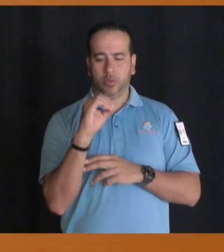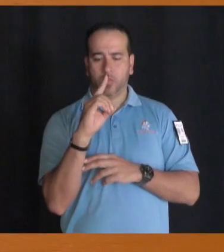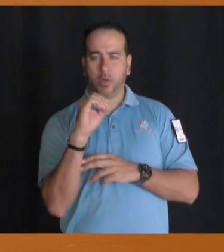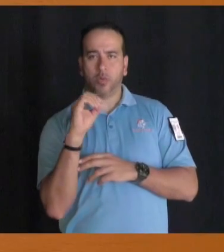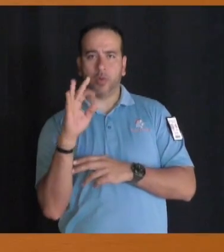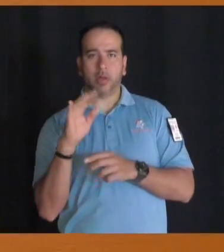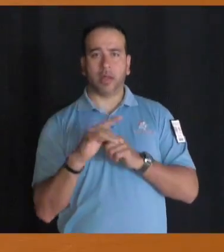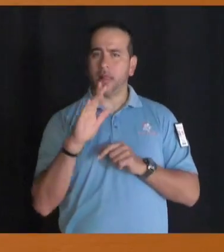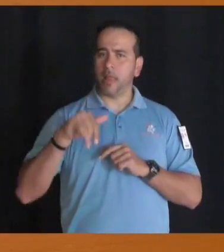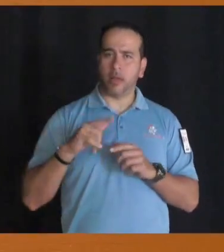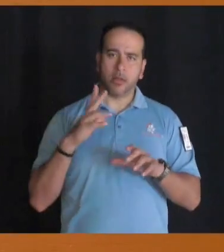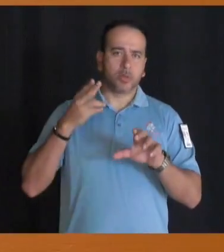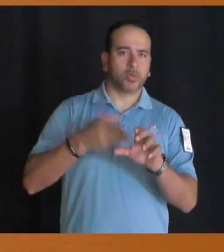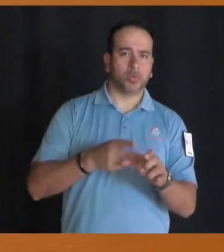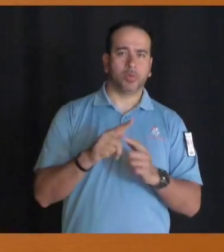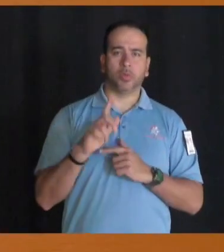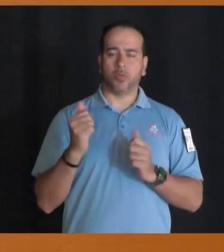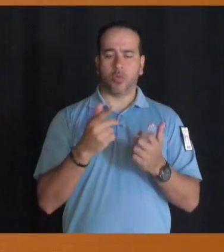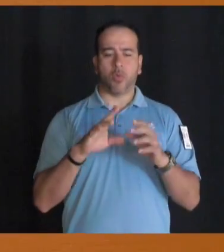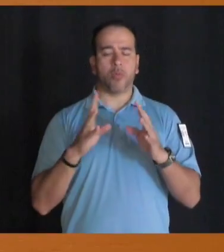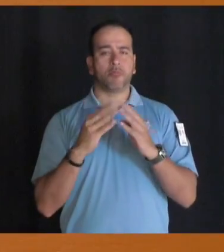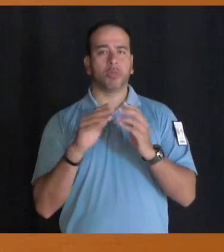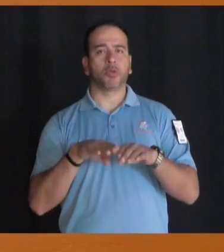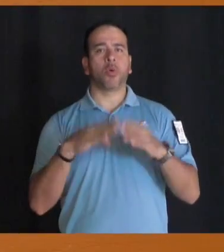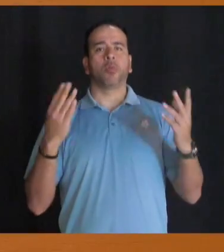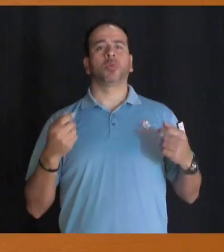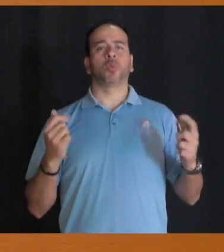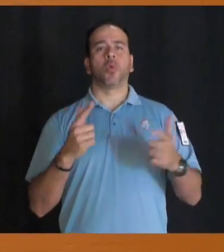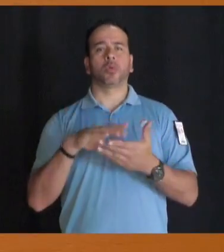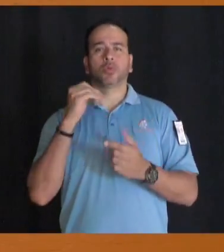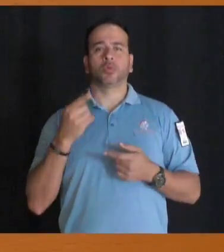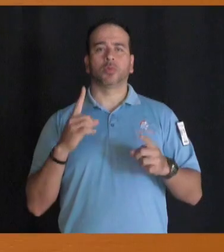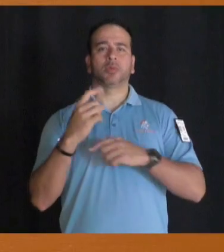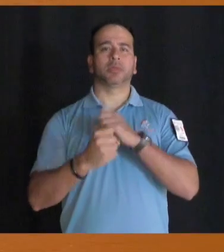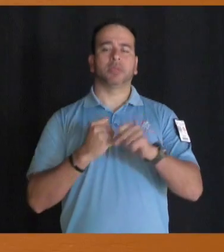It's never too late to join. All of our meetings are open to all students throughout the year. See you there.